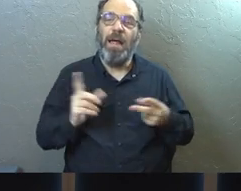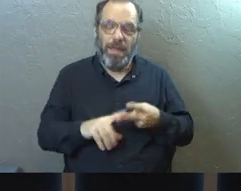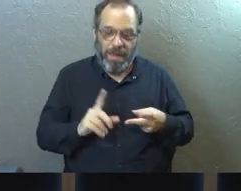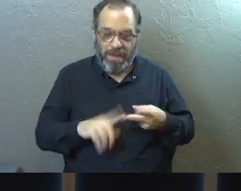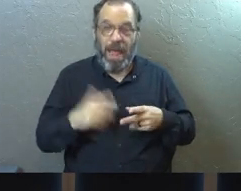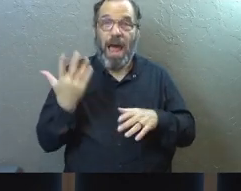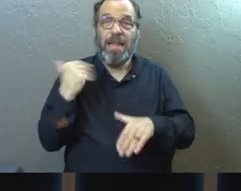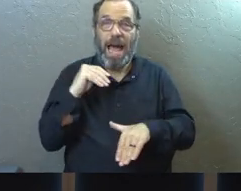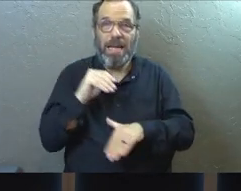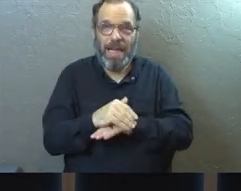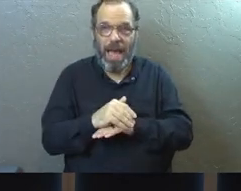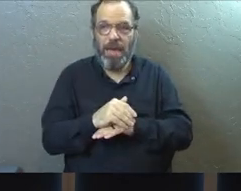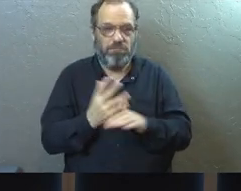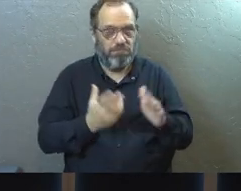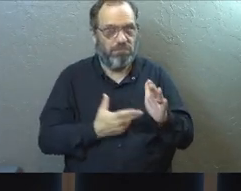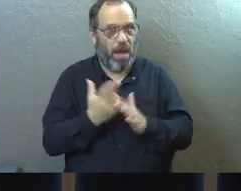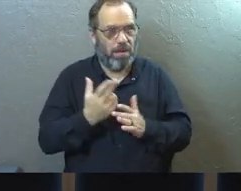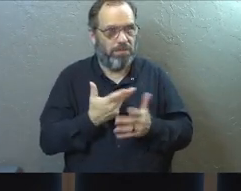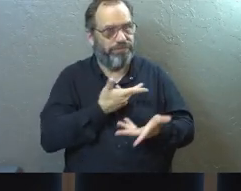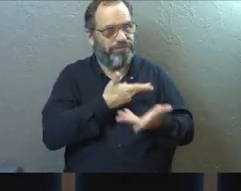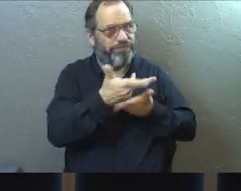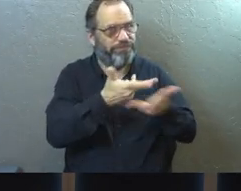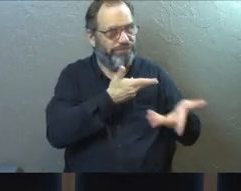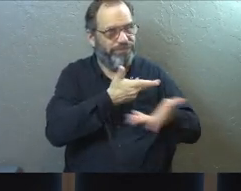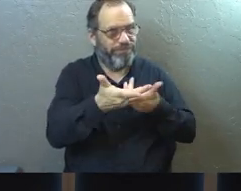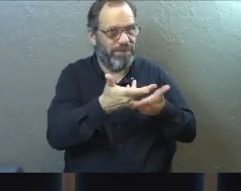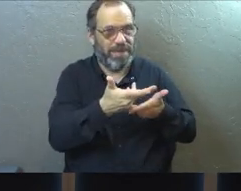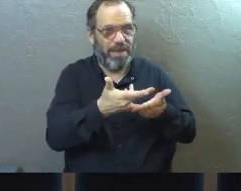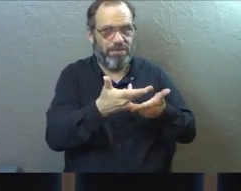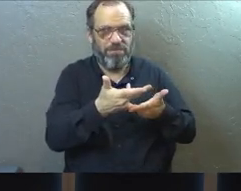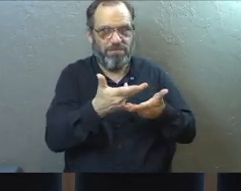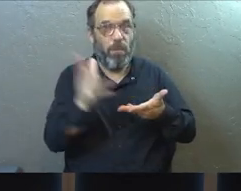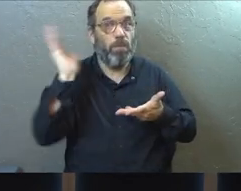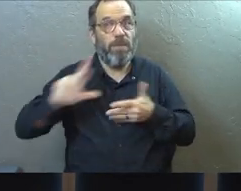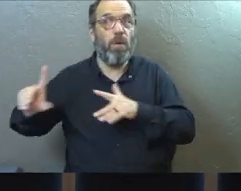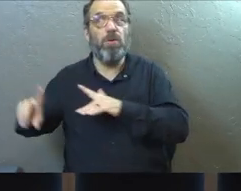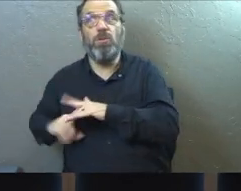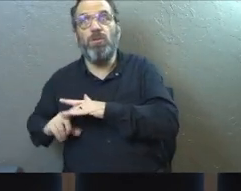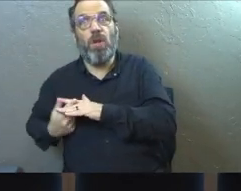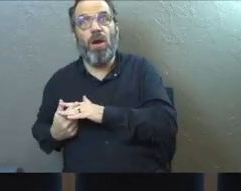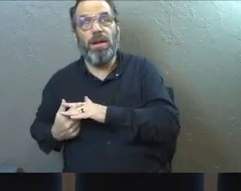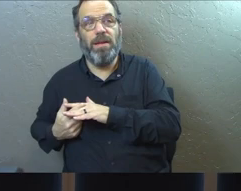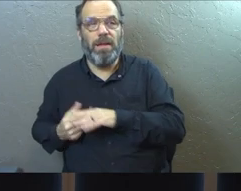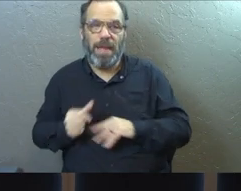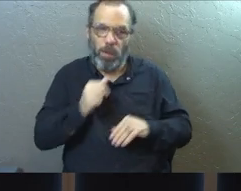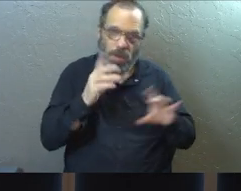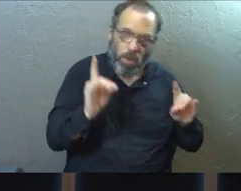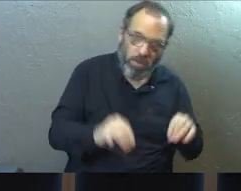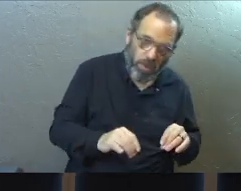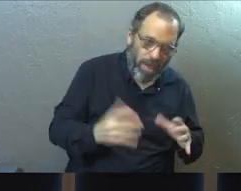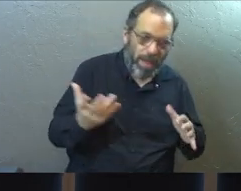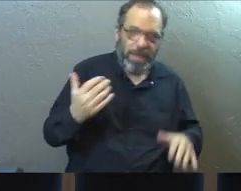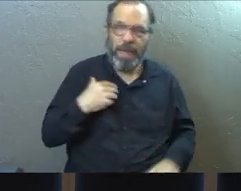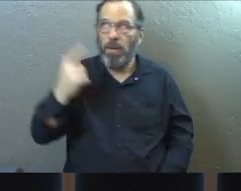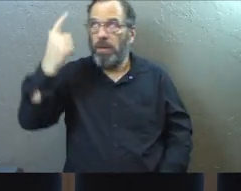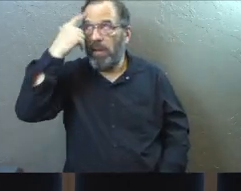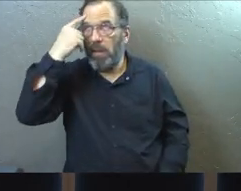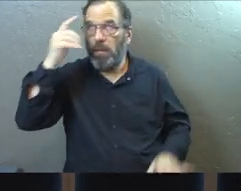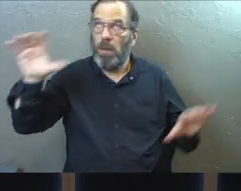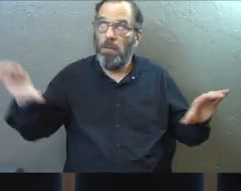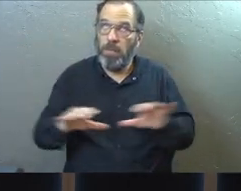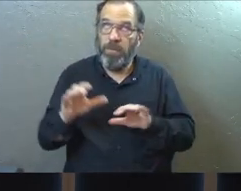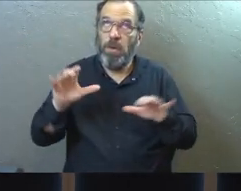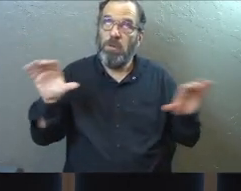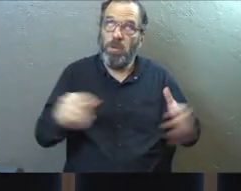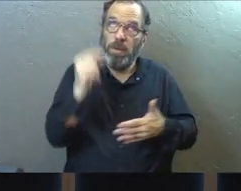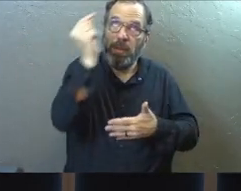also Sarah and I, last night, we're like having the honest conversations about the things that we don't do anymore because we're all there, right? Like I'm thinking about, oh, this is, well,